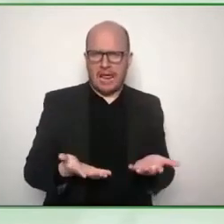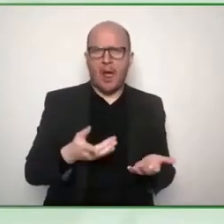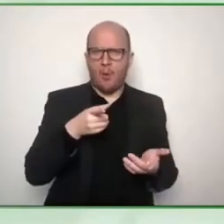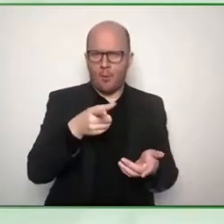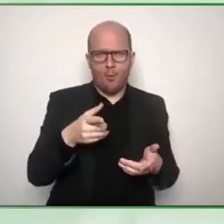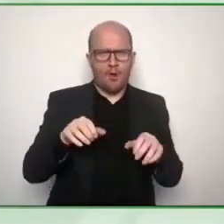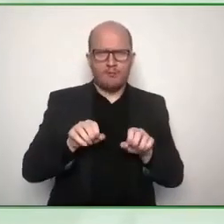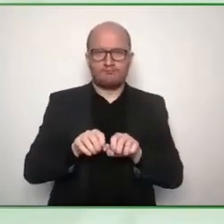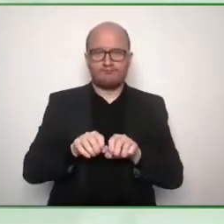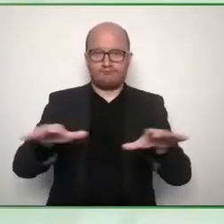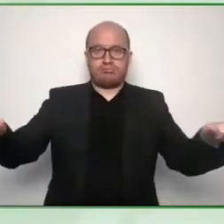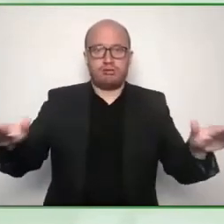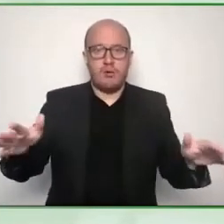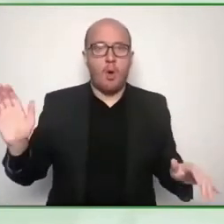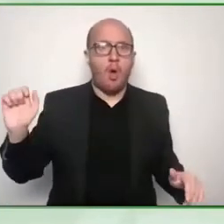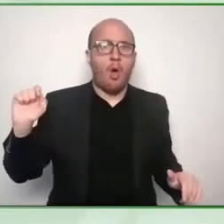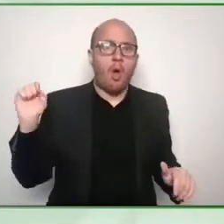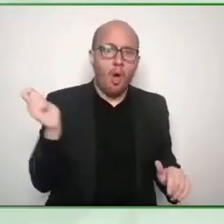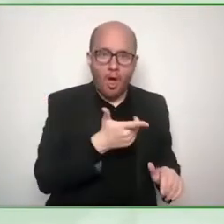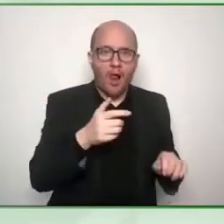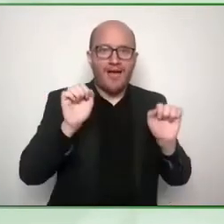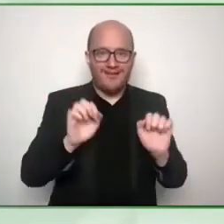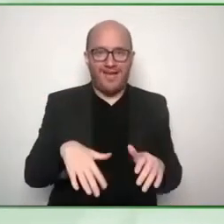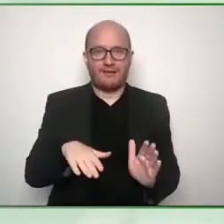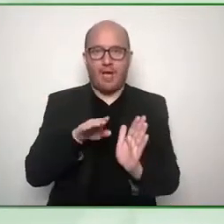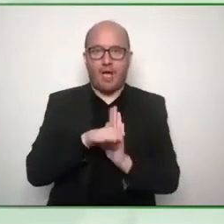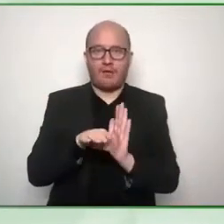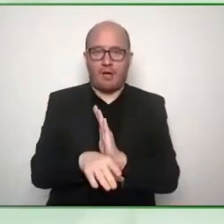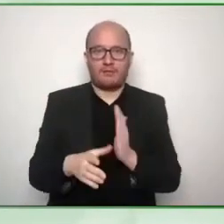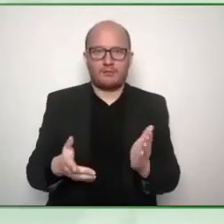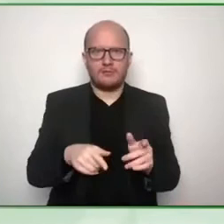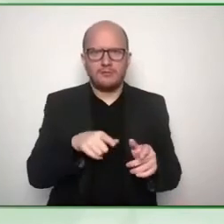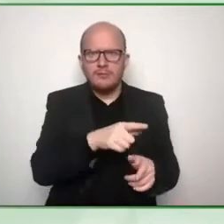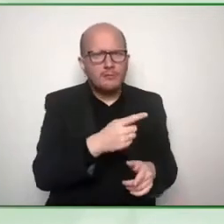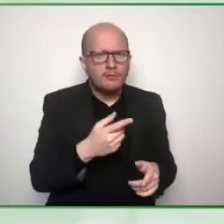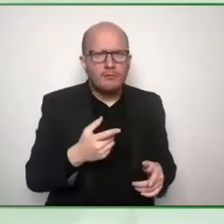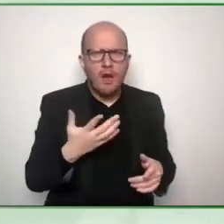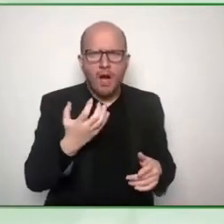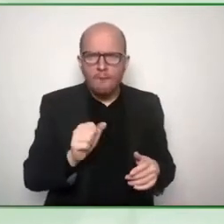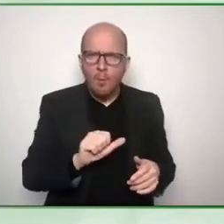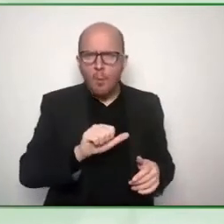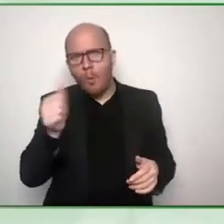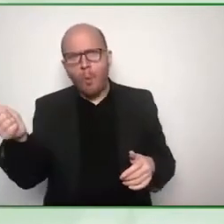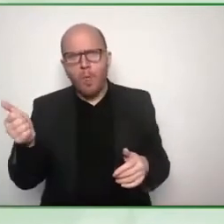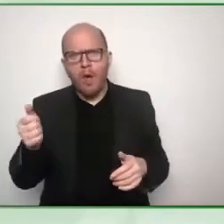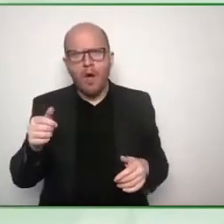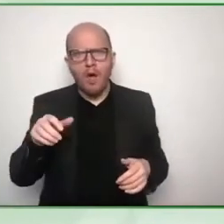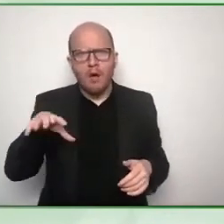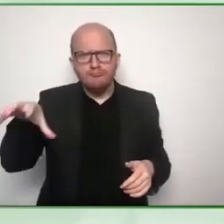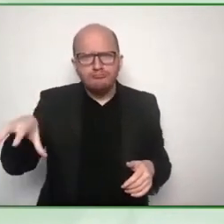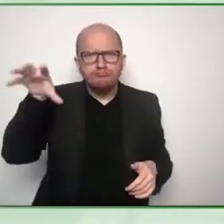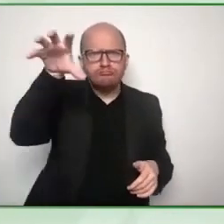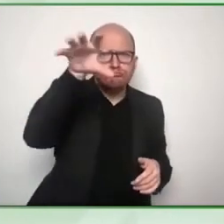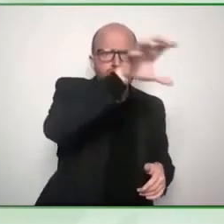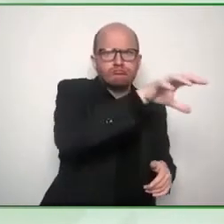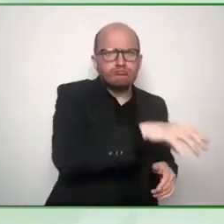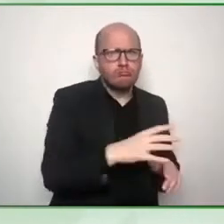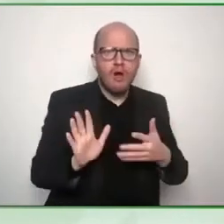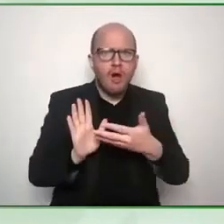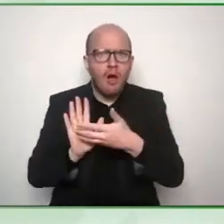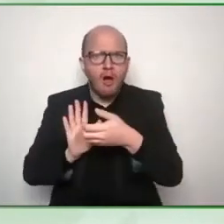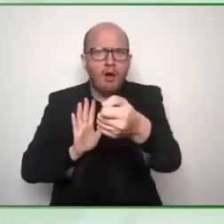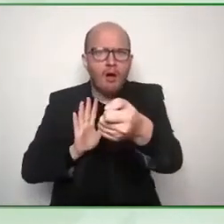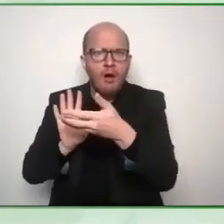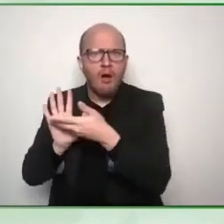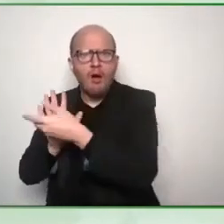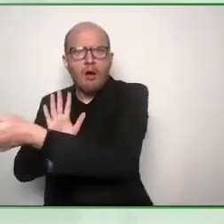um has it been replicated elsewhere is it being used by organizations are there any case studies you can share with us yes